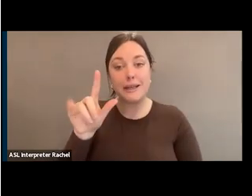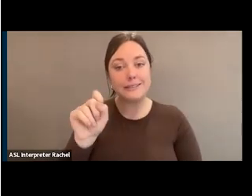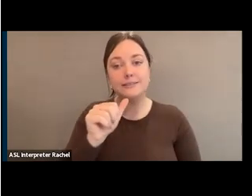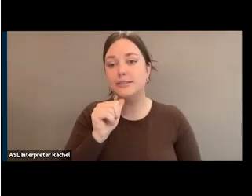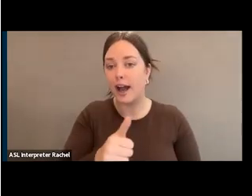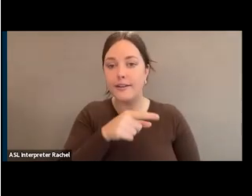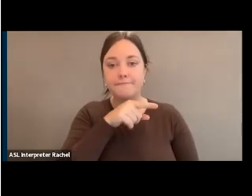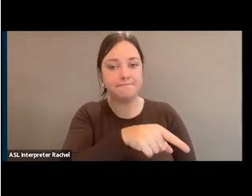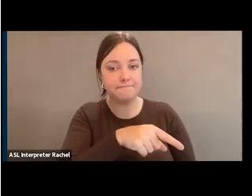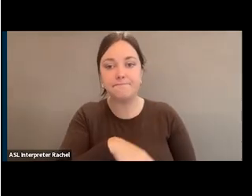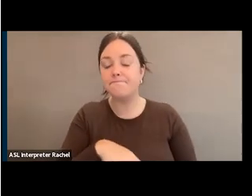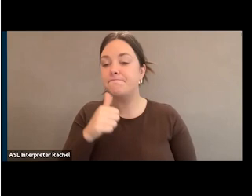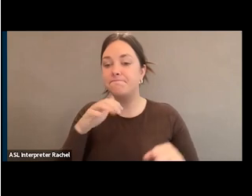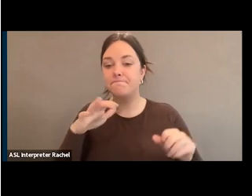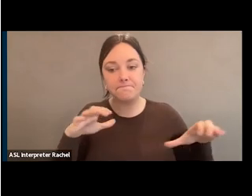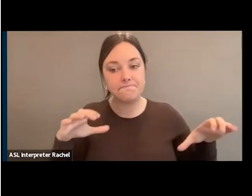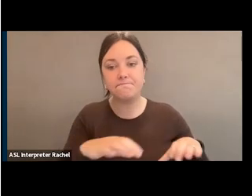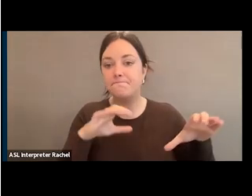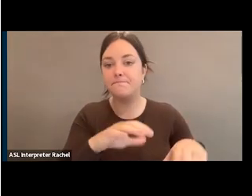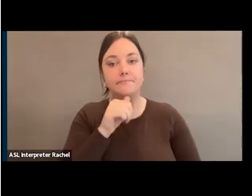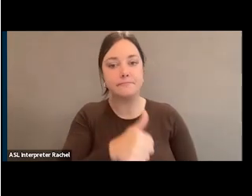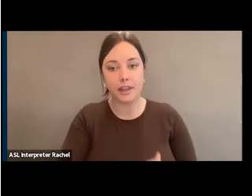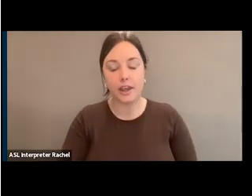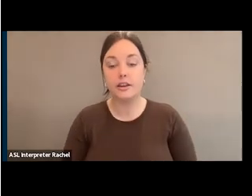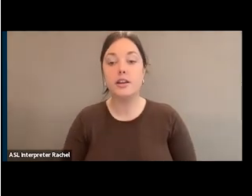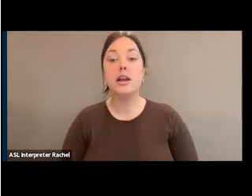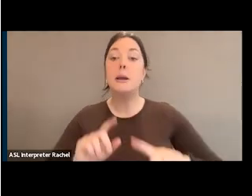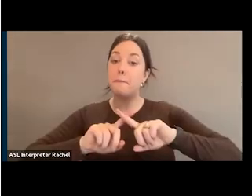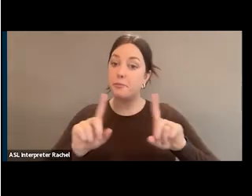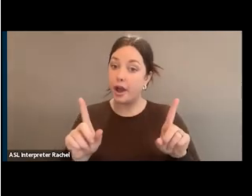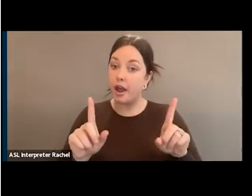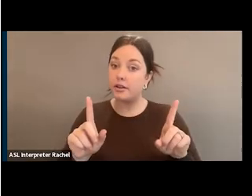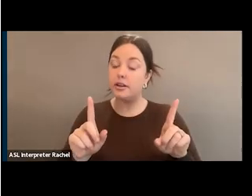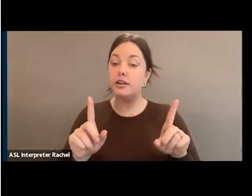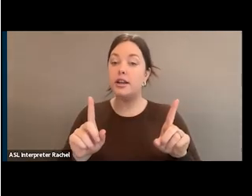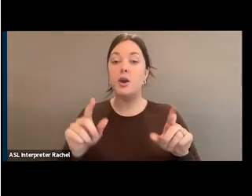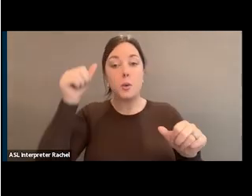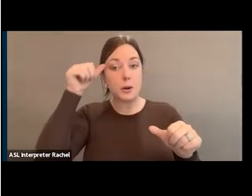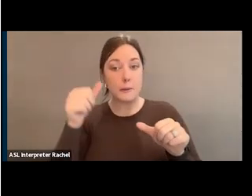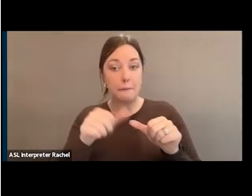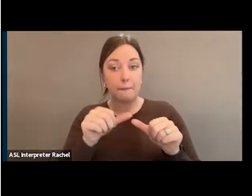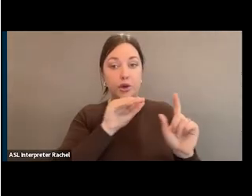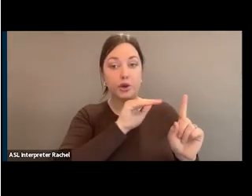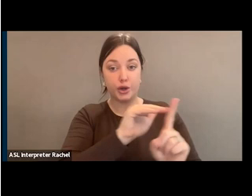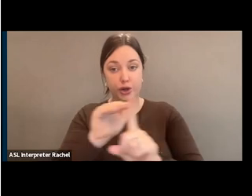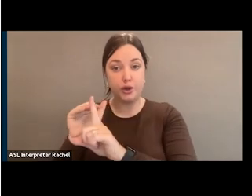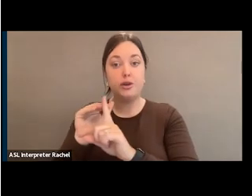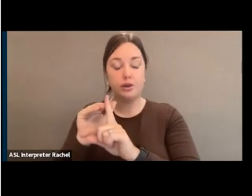They have not taken action on any of them. But on the flip side, I want to remind everyone that